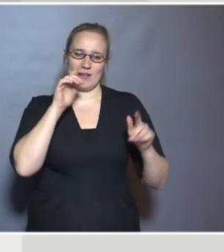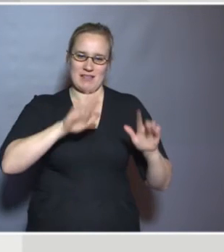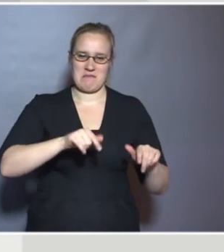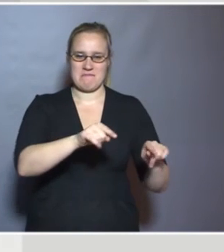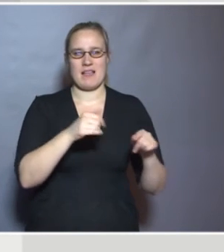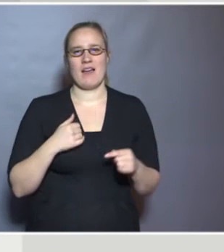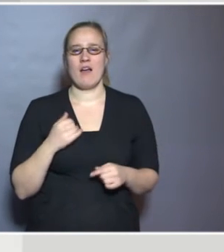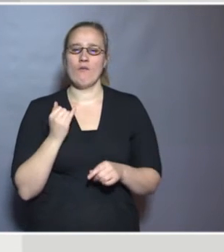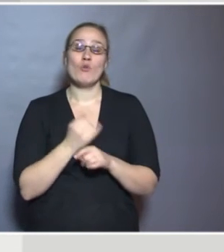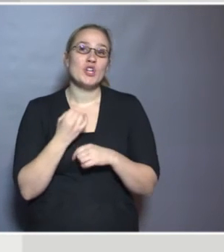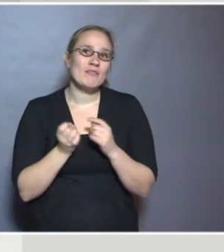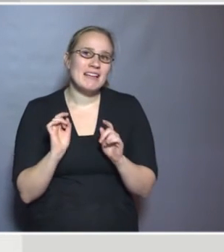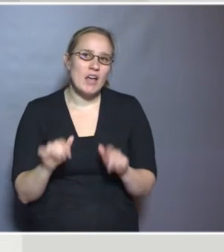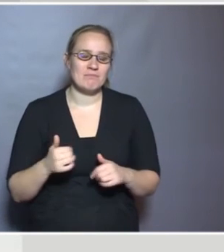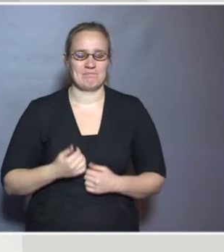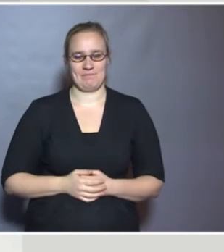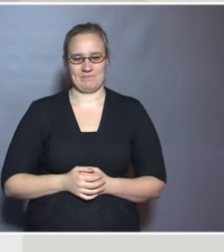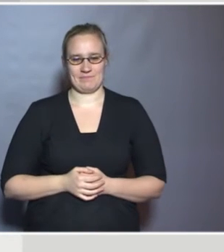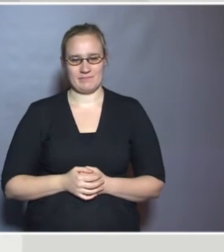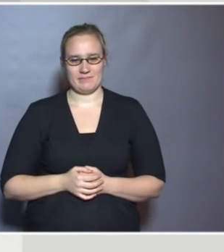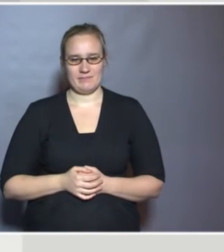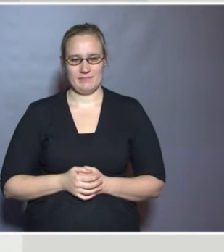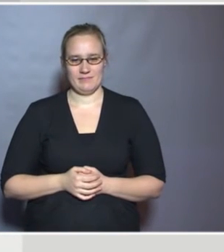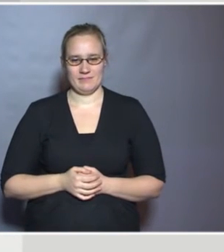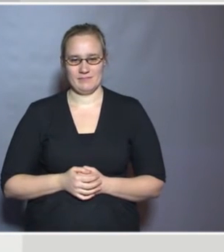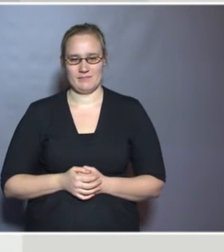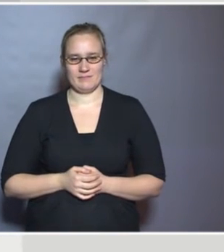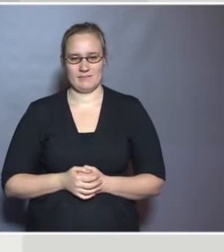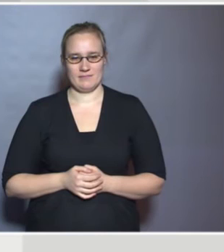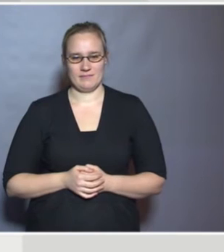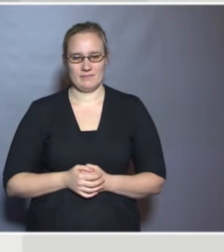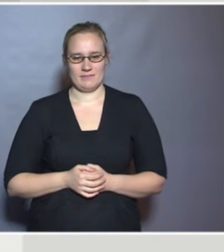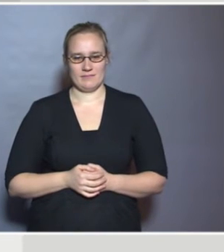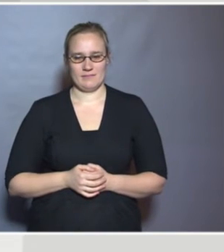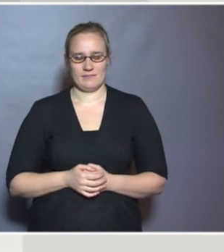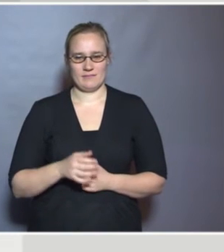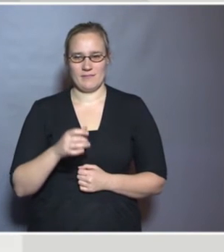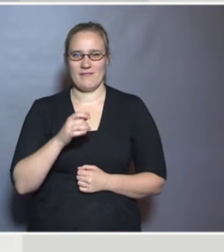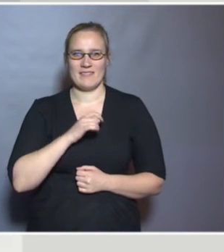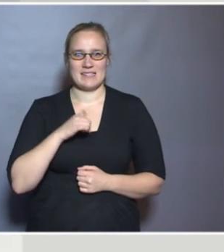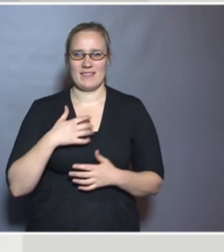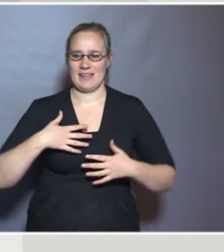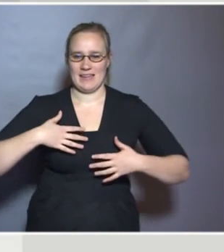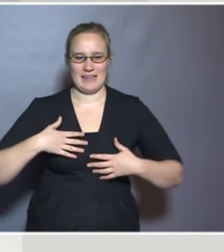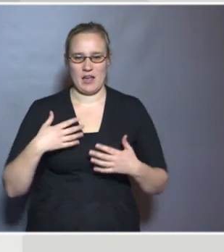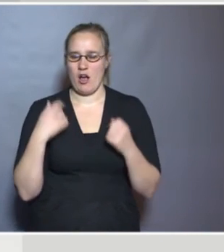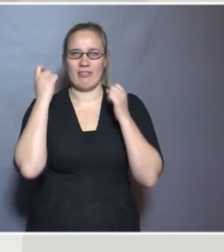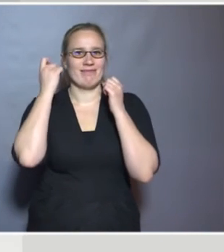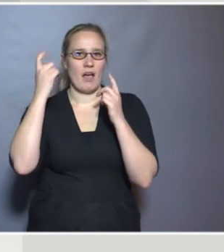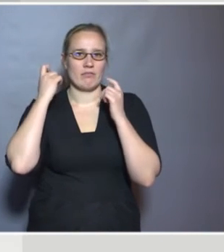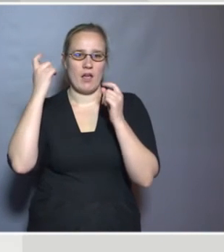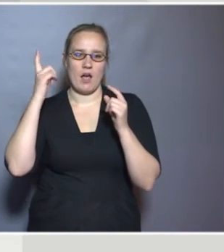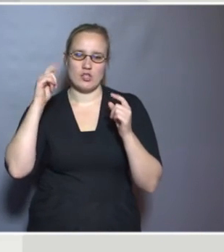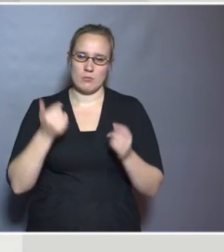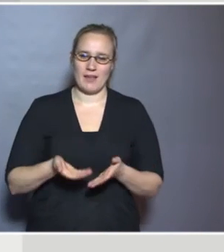Why are we doing this though? So, if we don't have data that